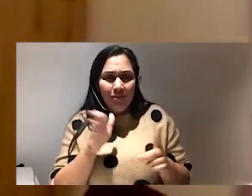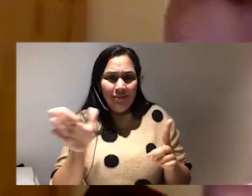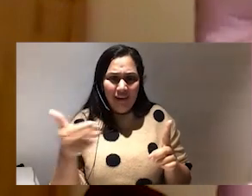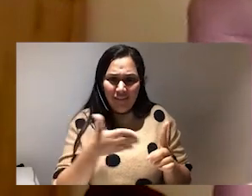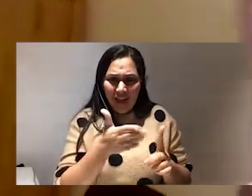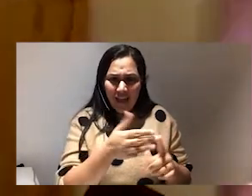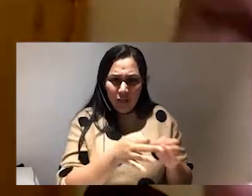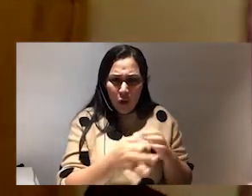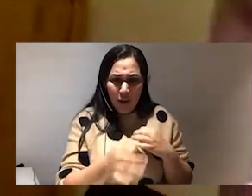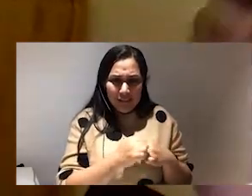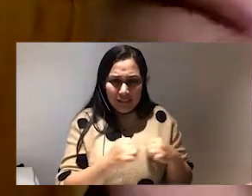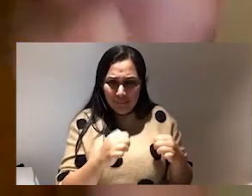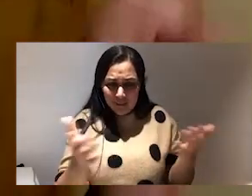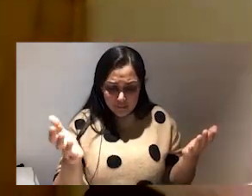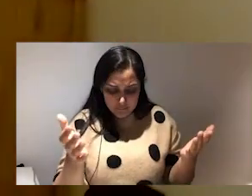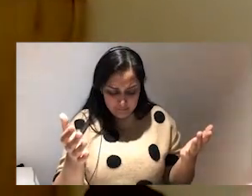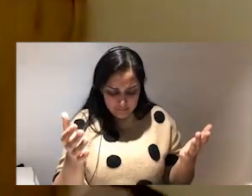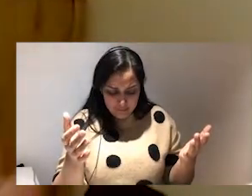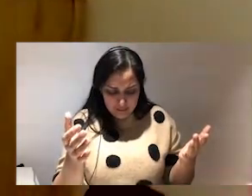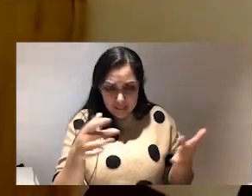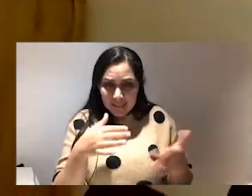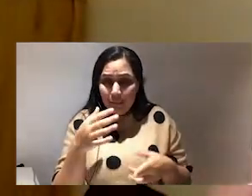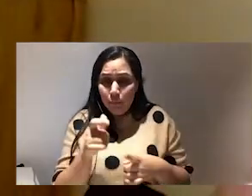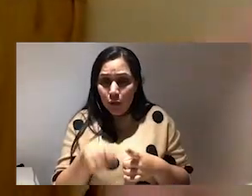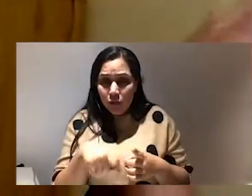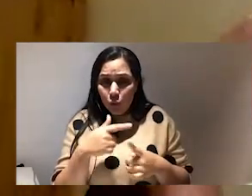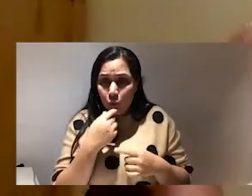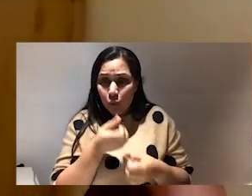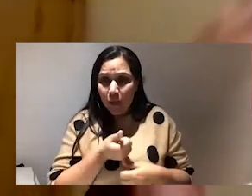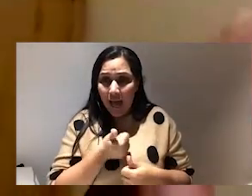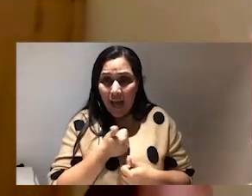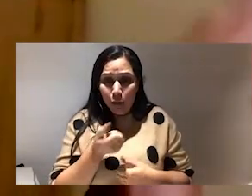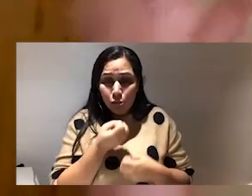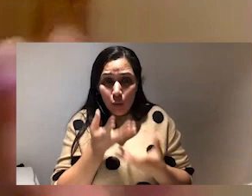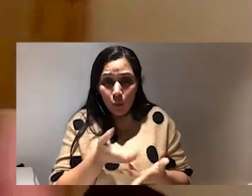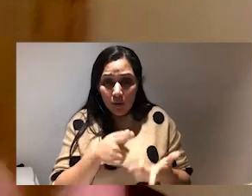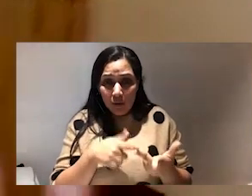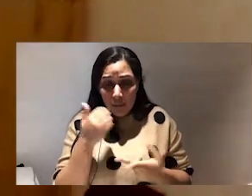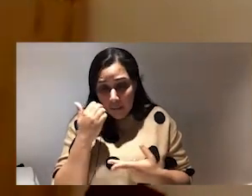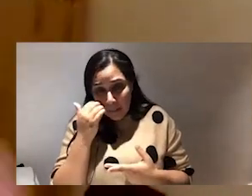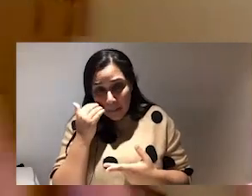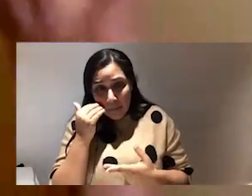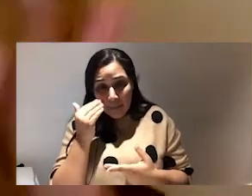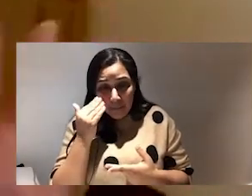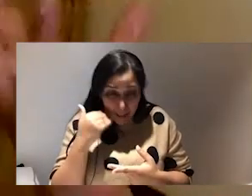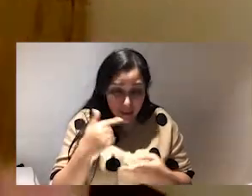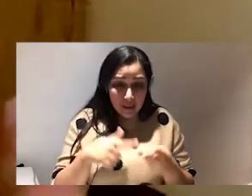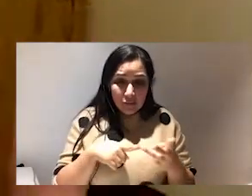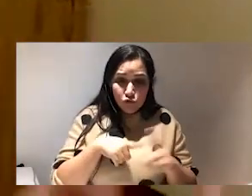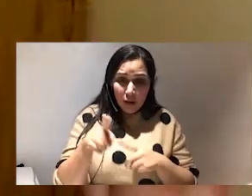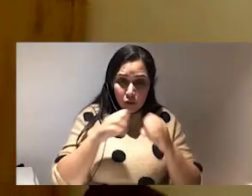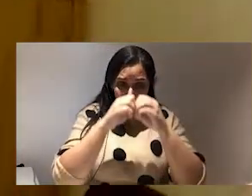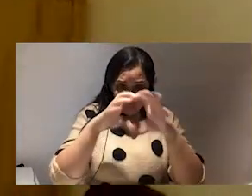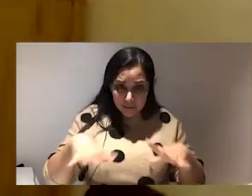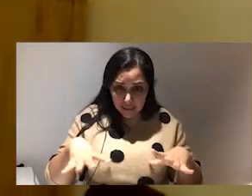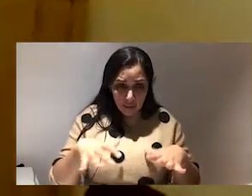as somebody who is outspoken black um who is kind to dismantle the very kind of fundamental